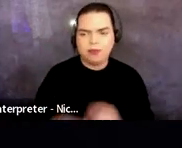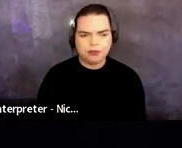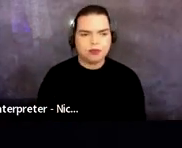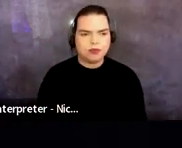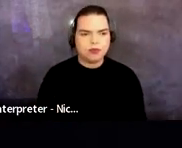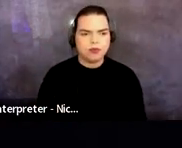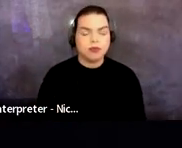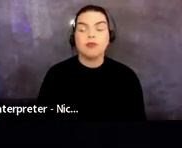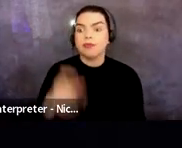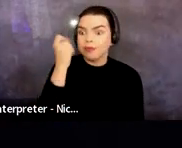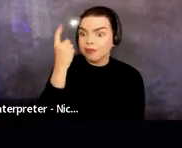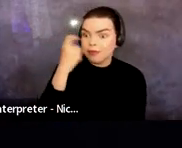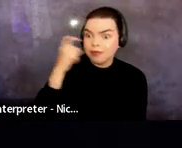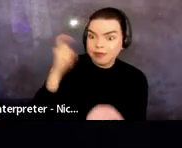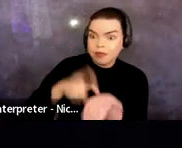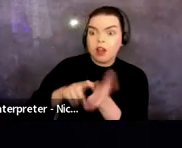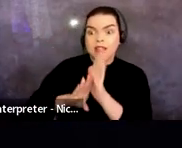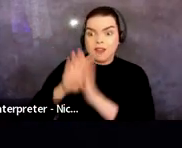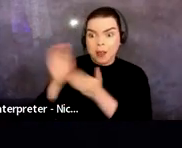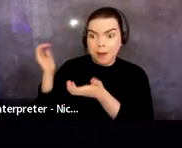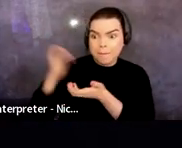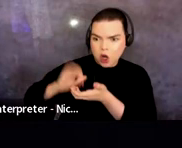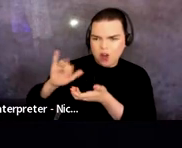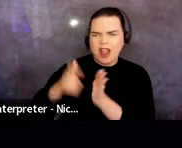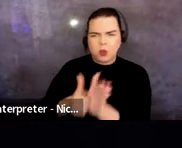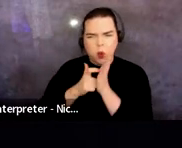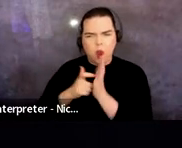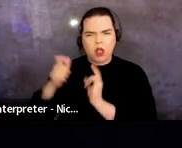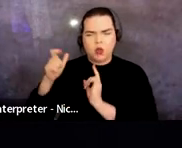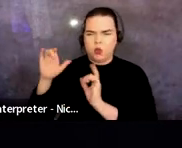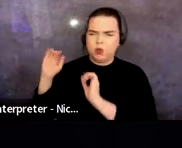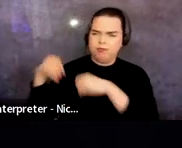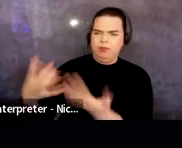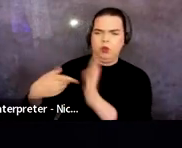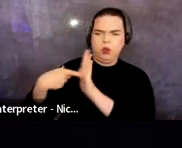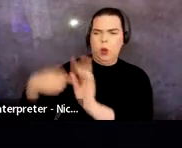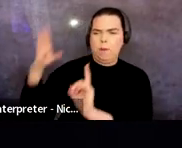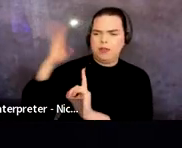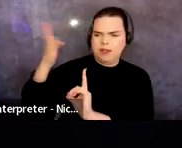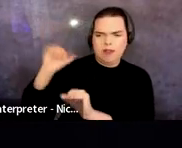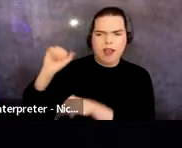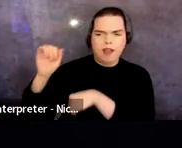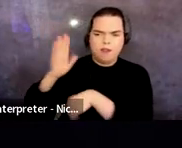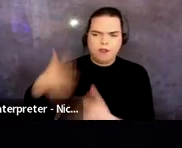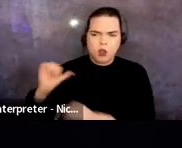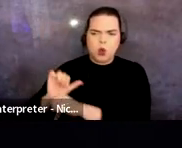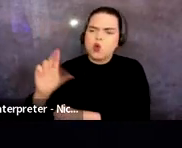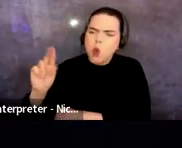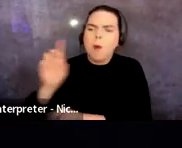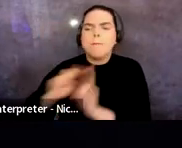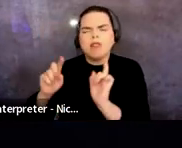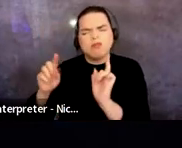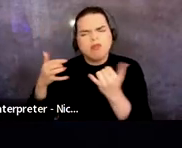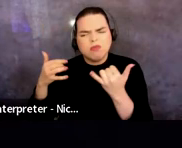Please note that the development partner is not required to present the finished work at any time, though many do. It is